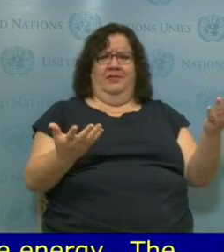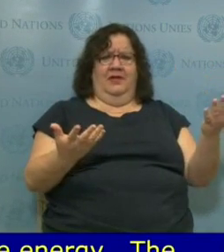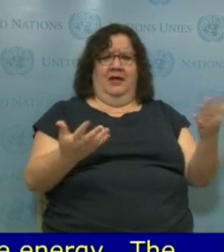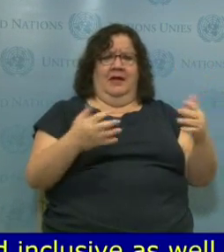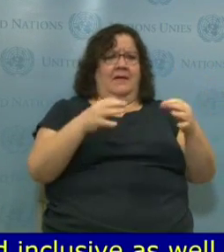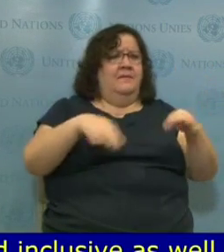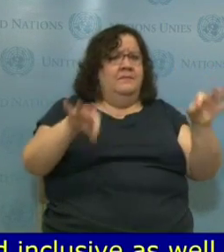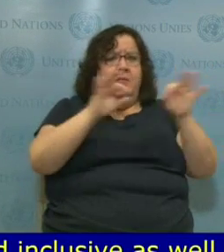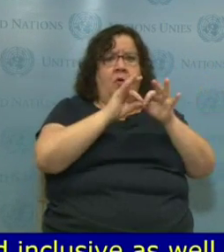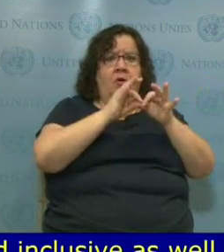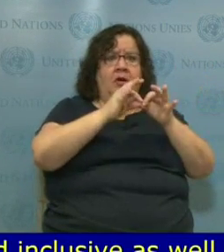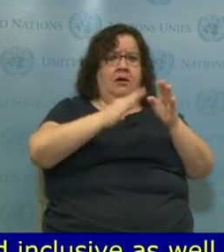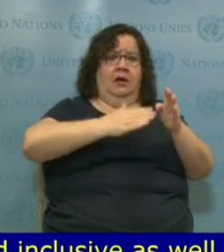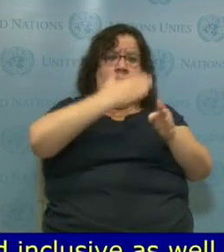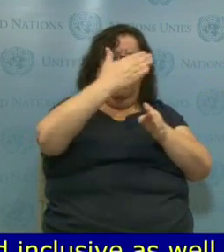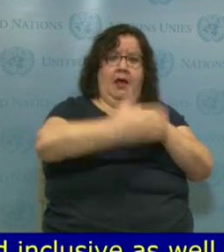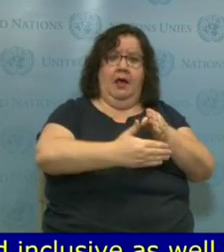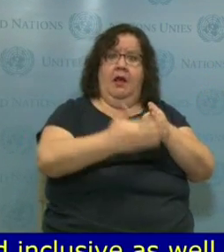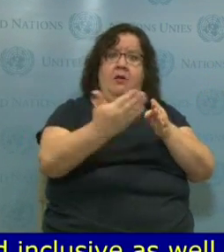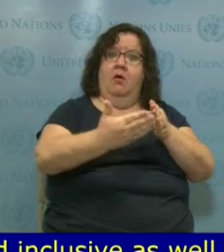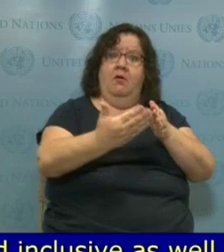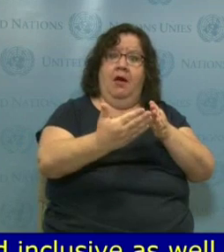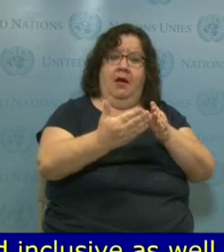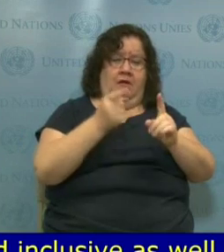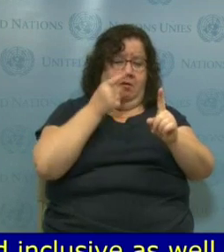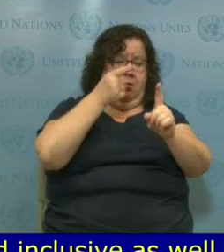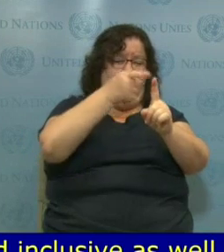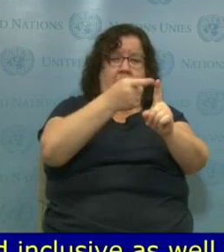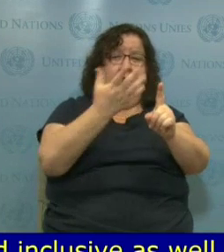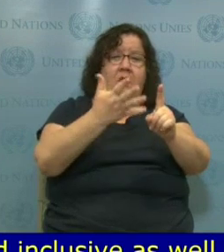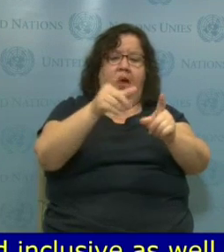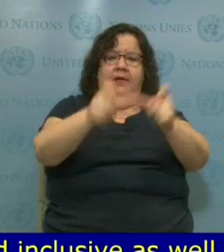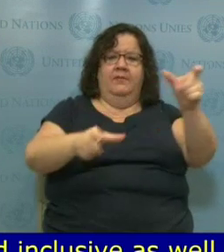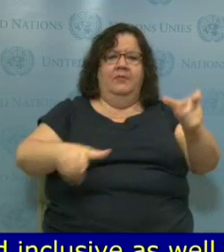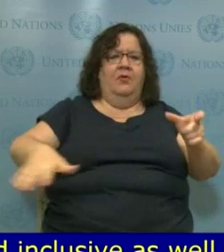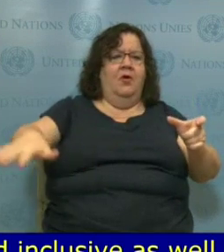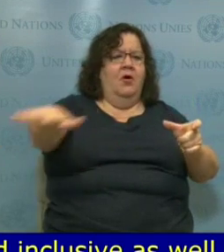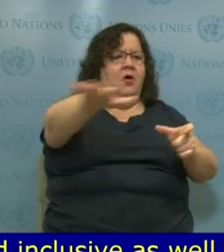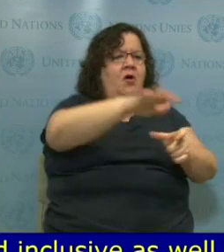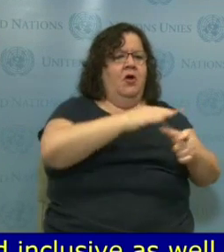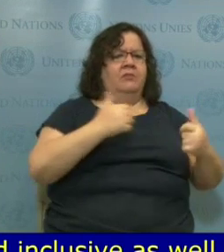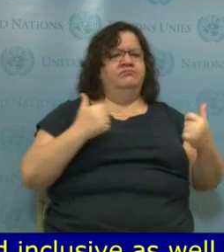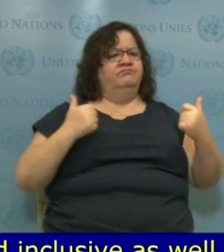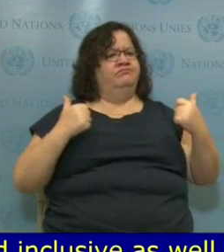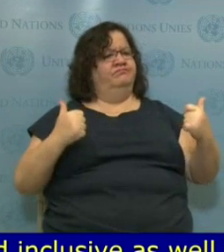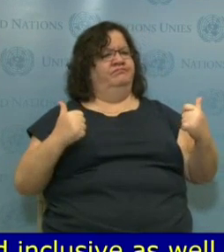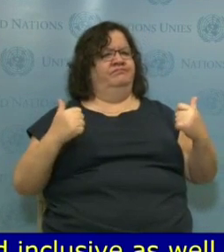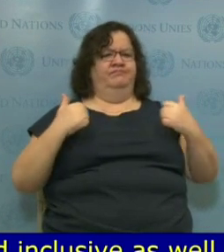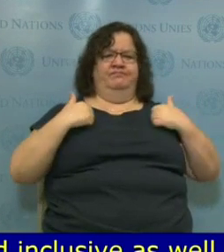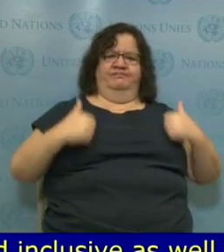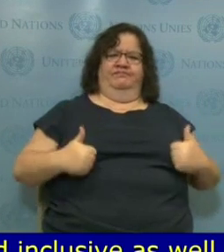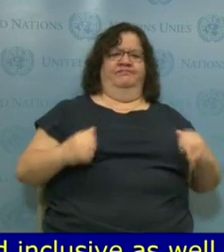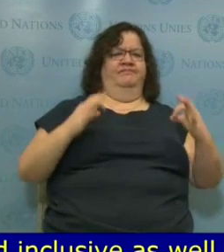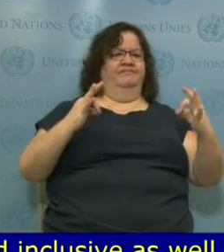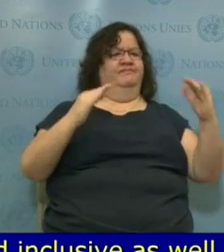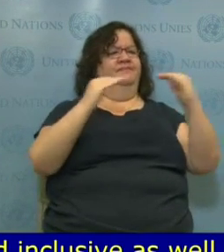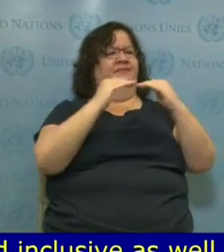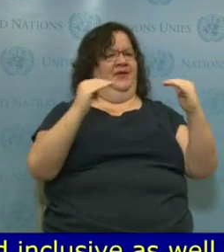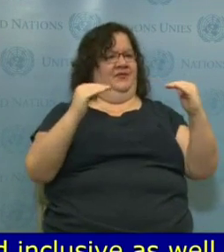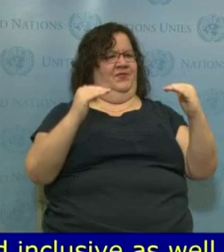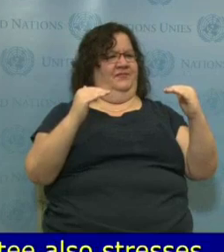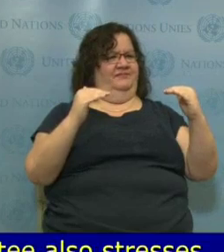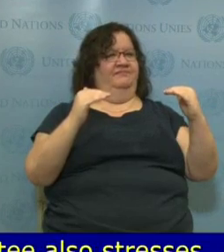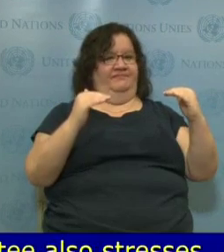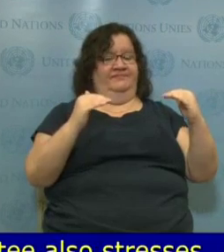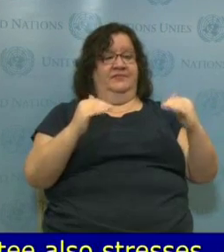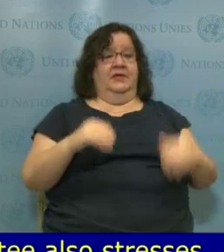Agenda 2030 per force involves the implementation of international law,